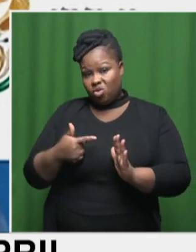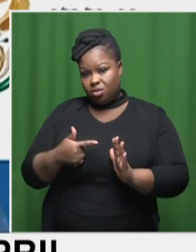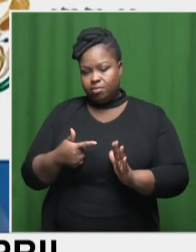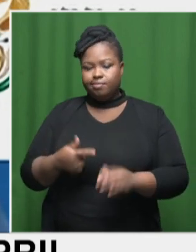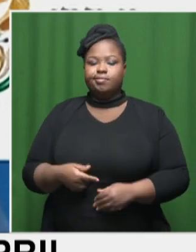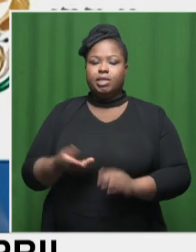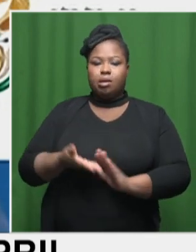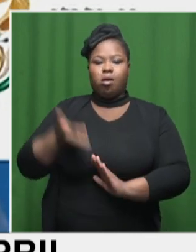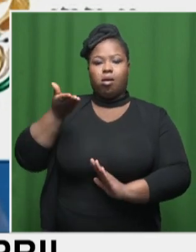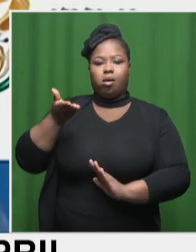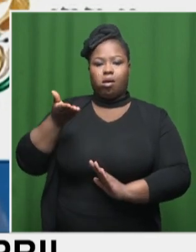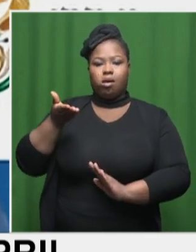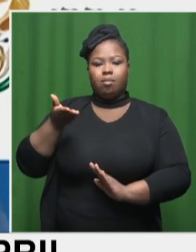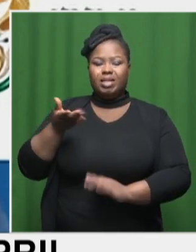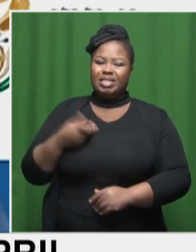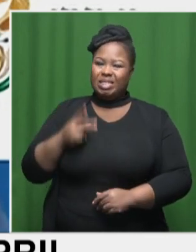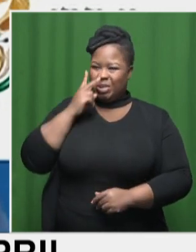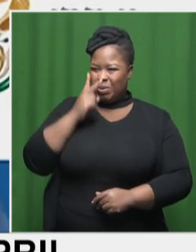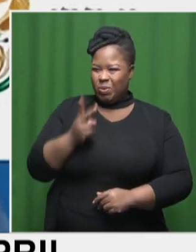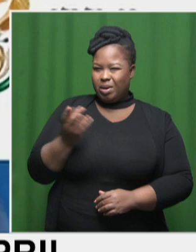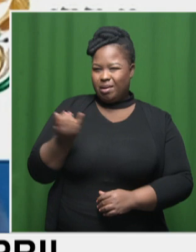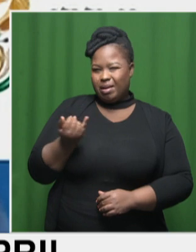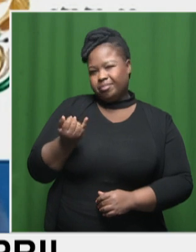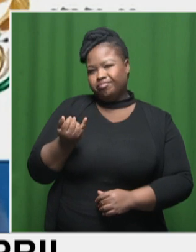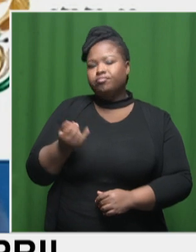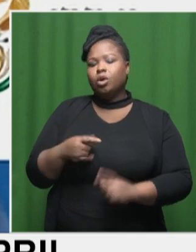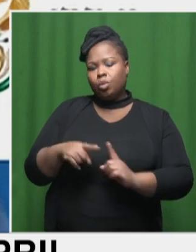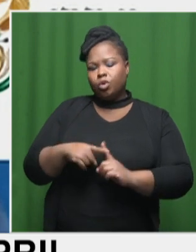And so, you know, that probably does look positive.